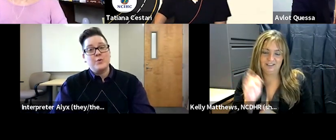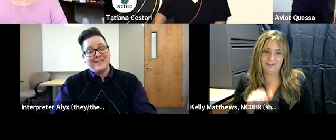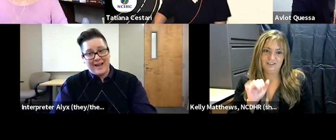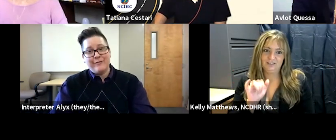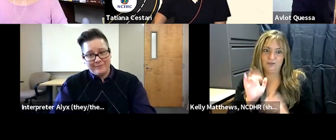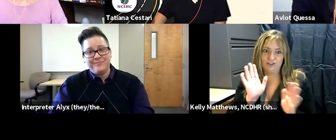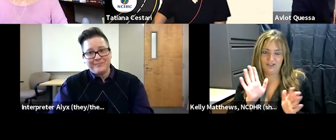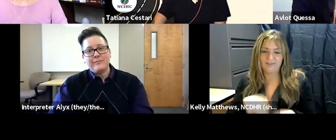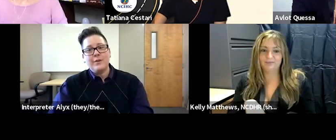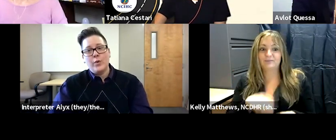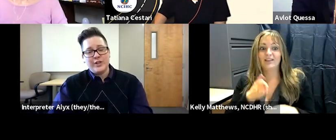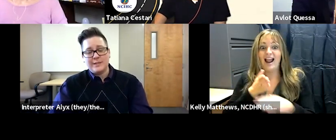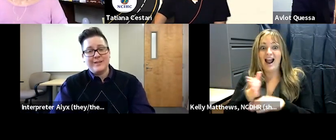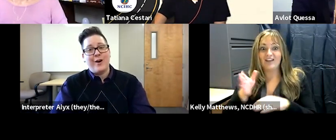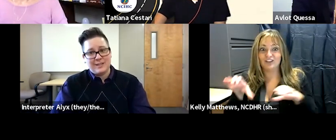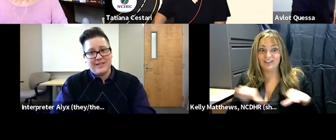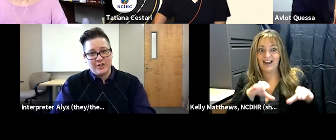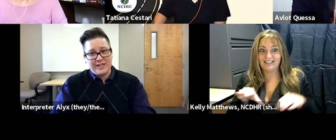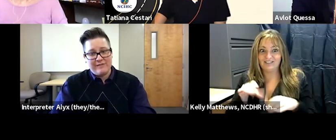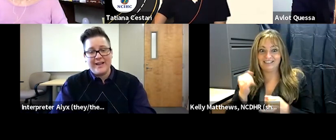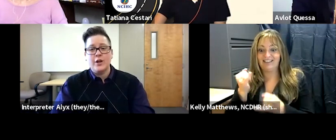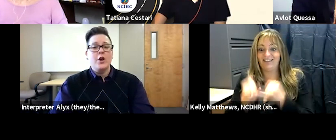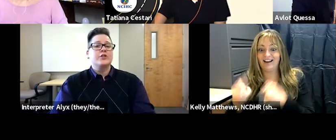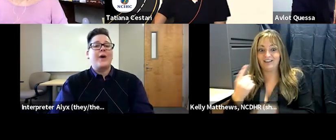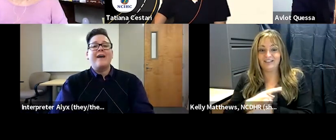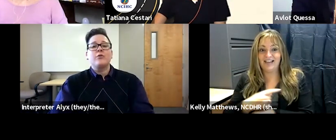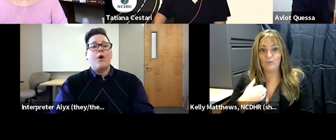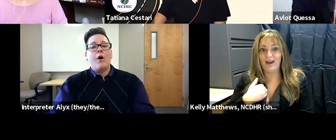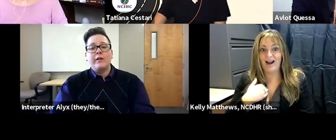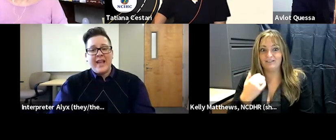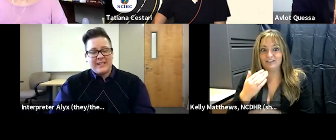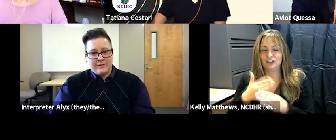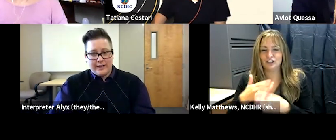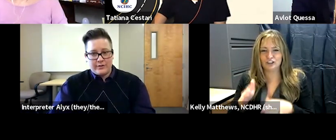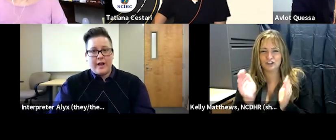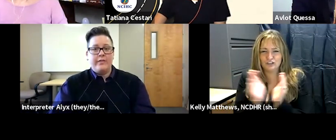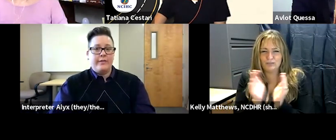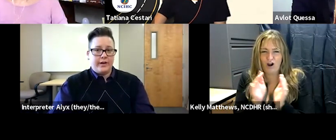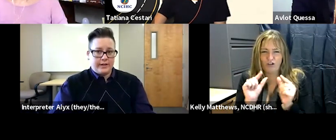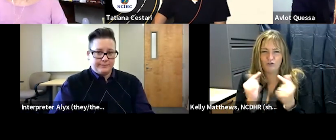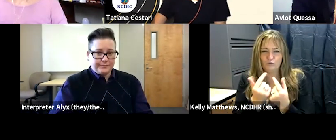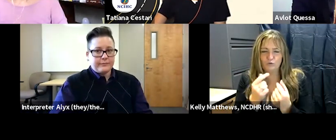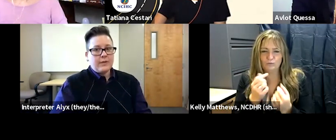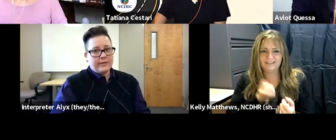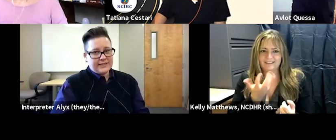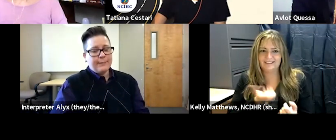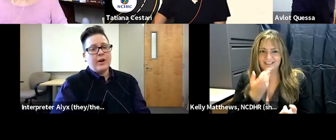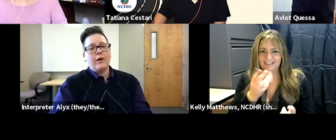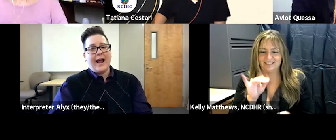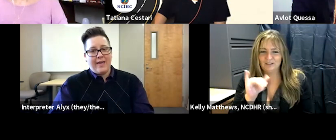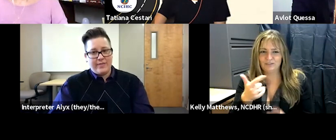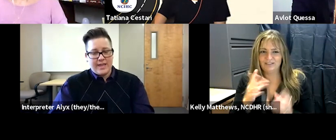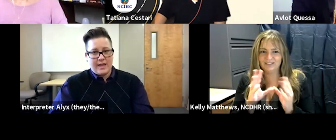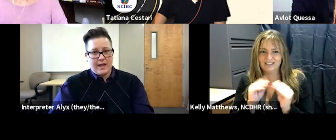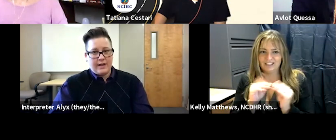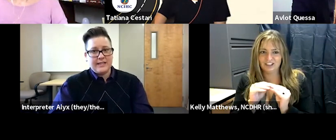lecture who is deaf which has been an awesome addition to the event so after all of the activities are done the the seminar